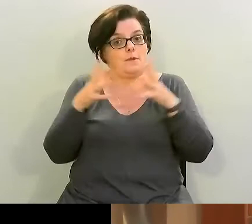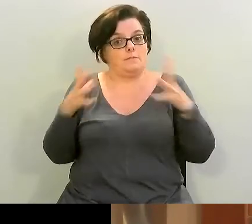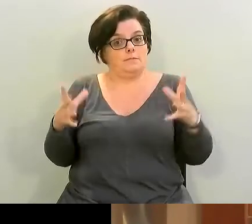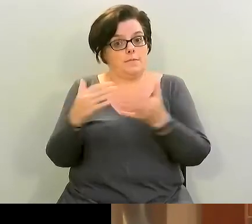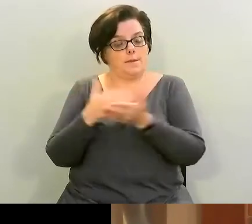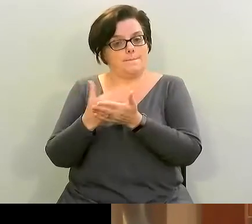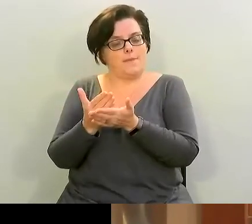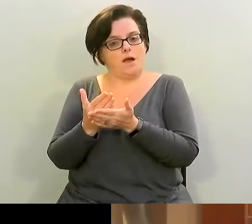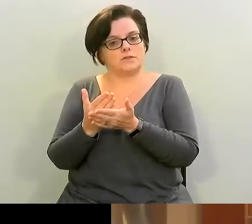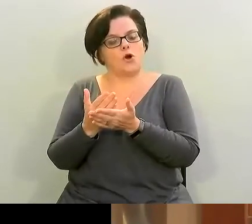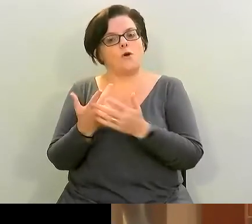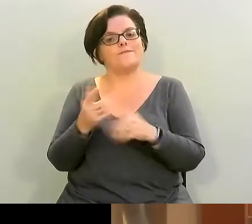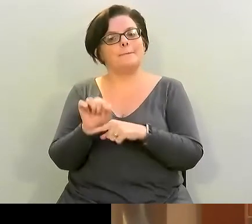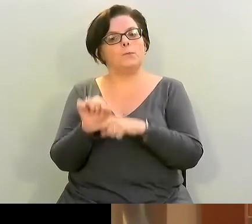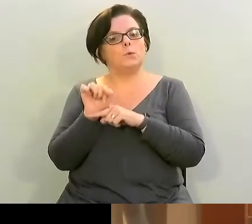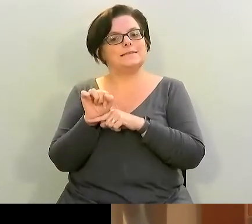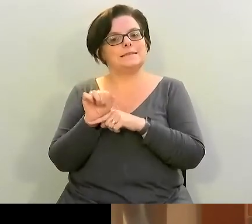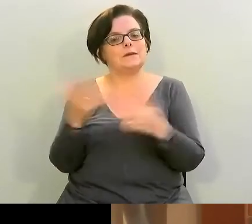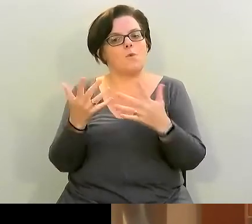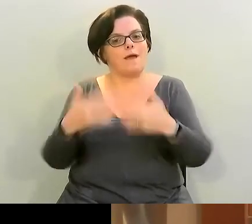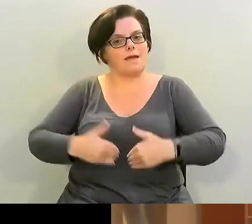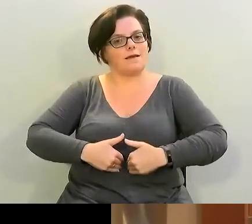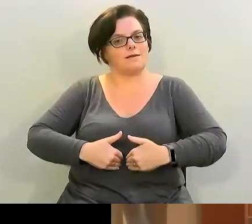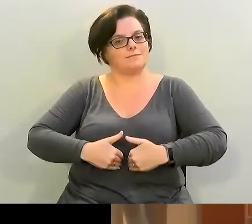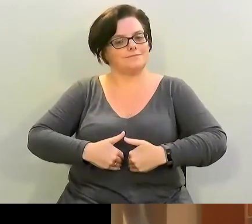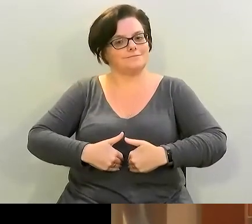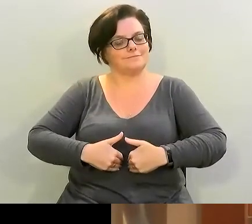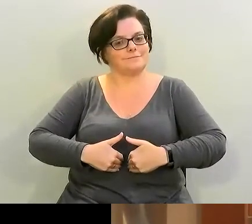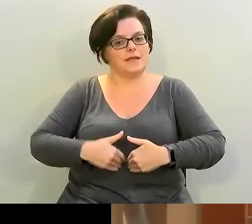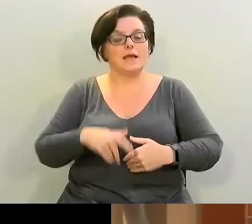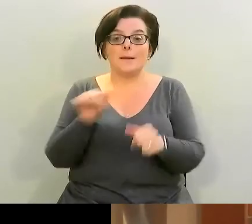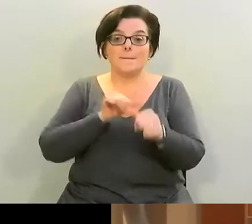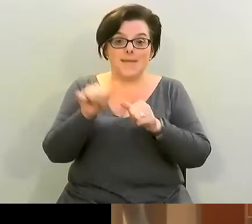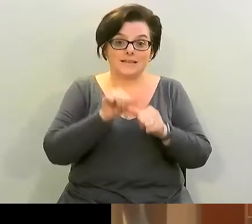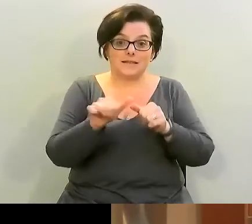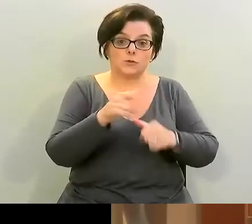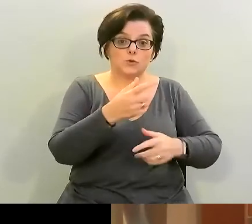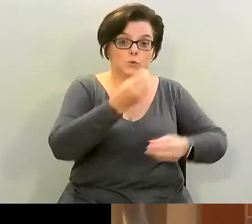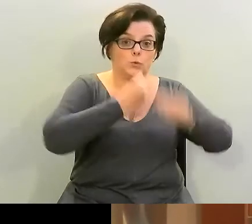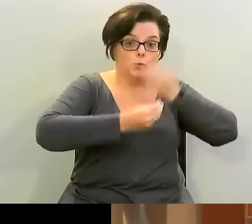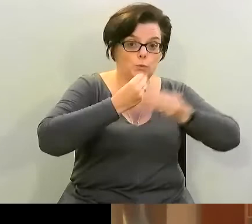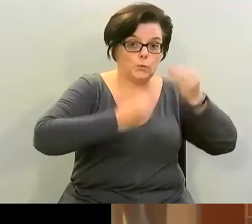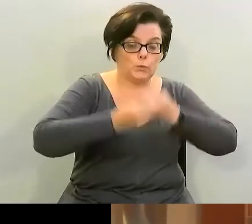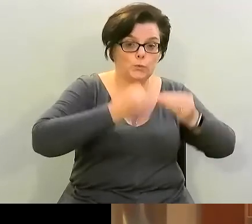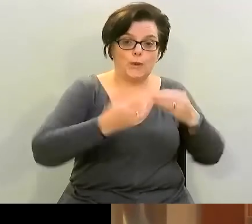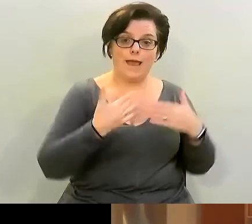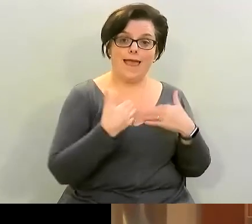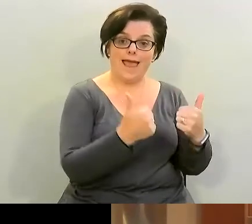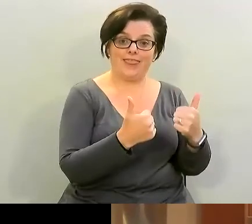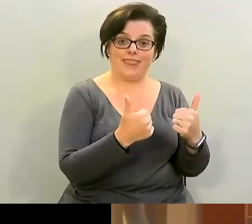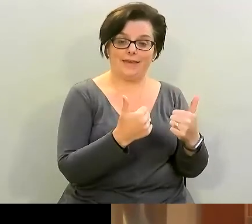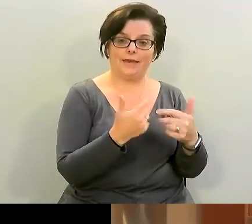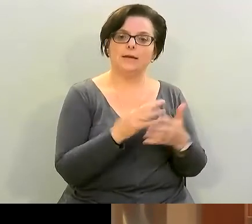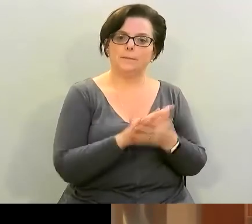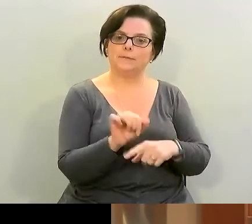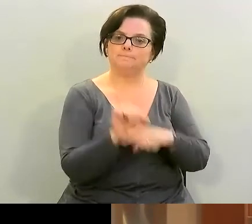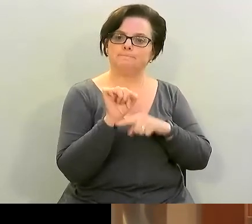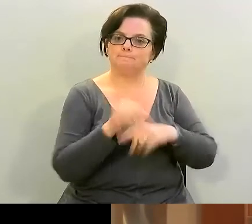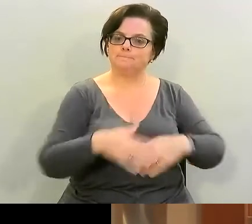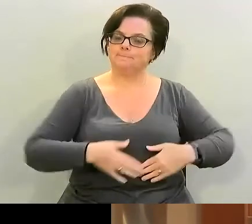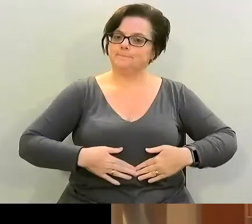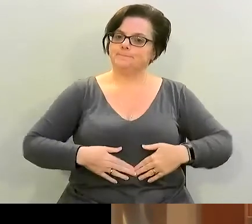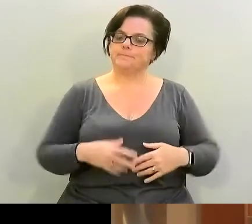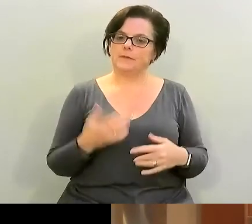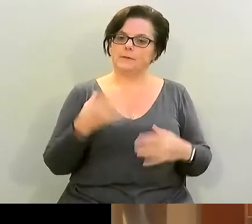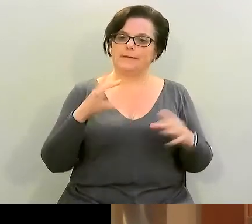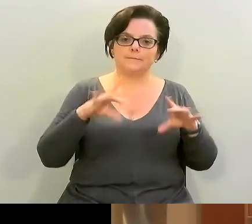immunity is in our gut so it's really important to eat for our better health and our better immunity more than ever right now and